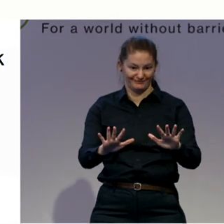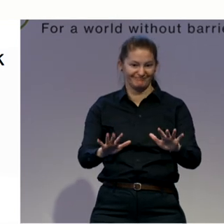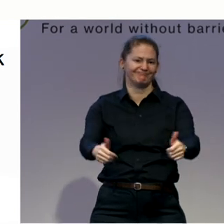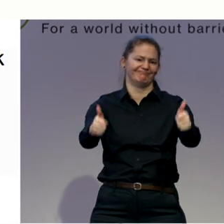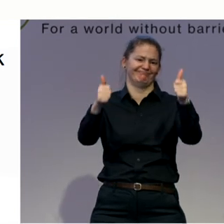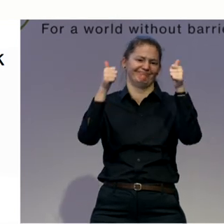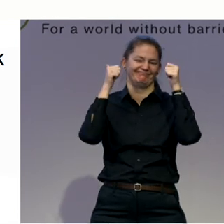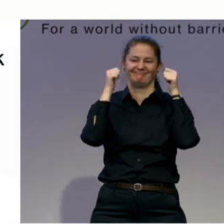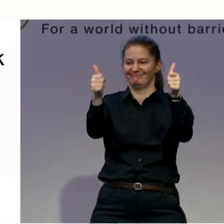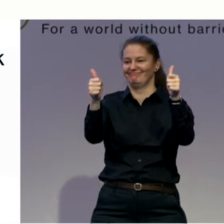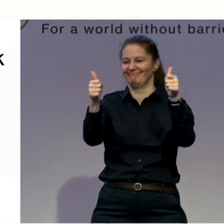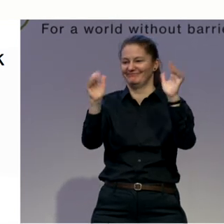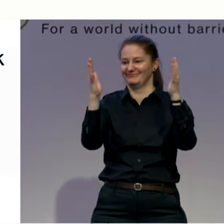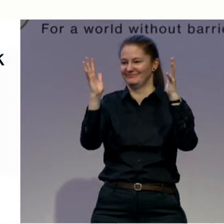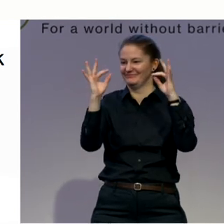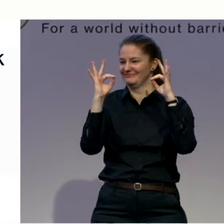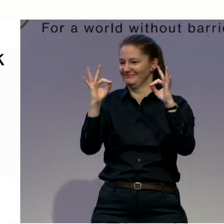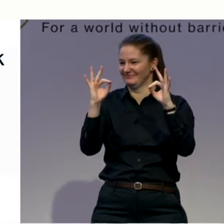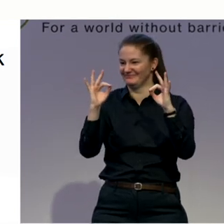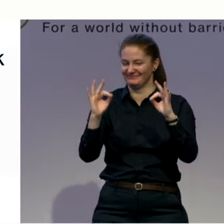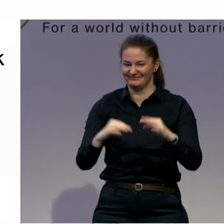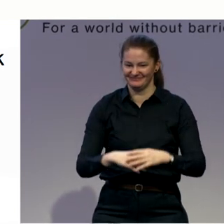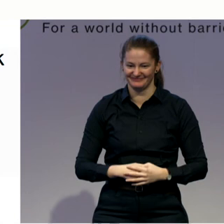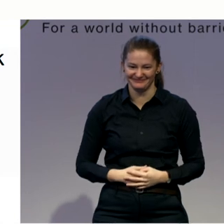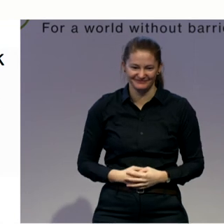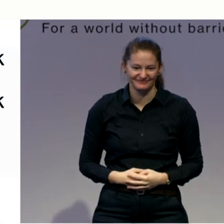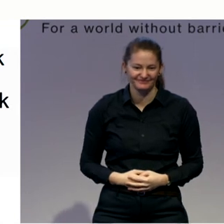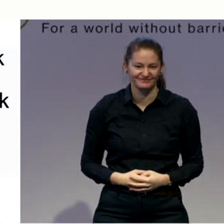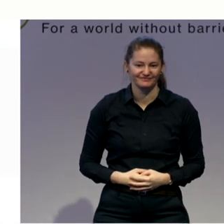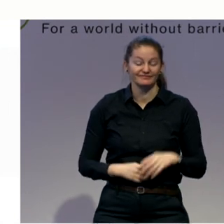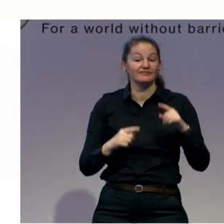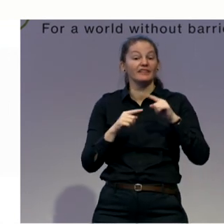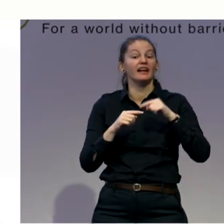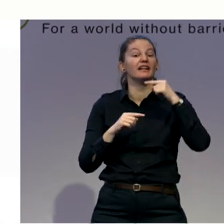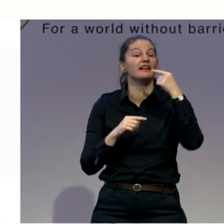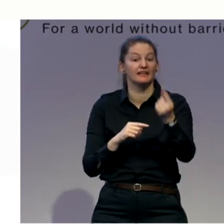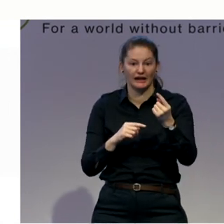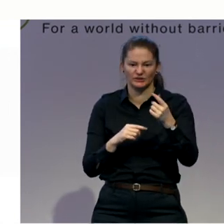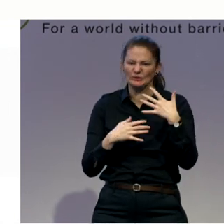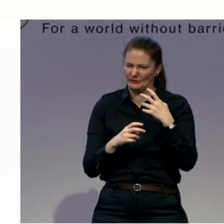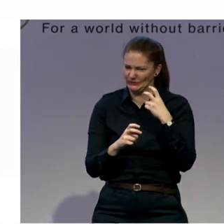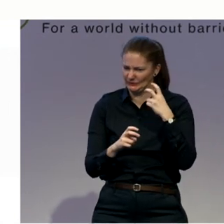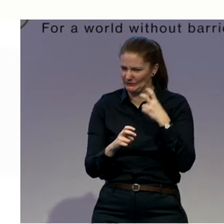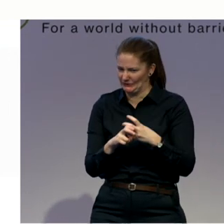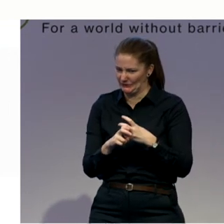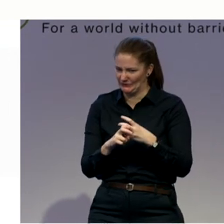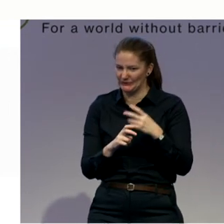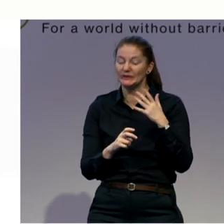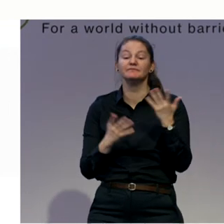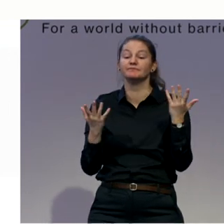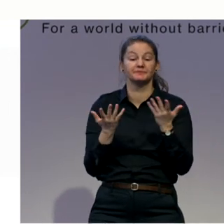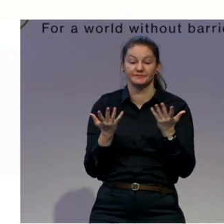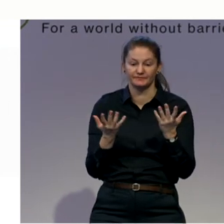exercise is super challenging while it is done on the floor or on the exercise equipment.